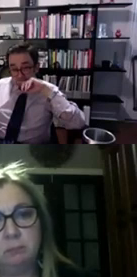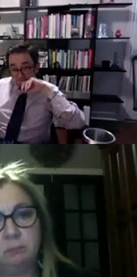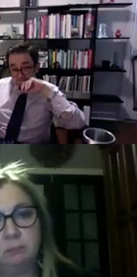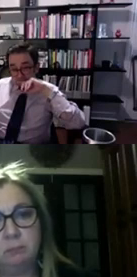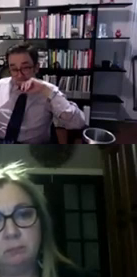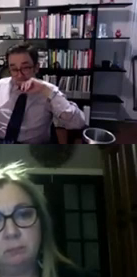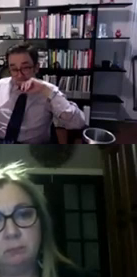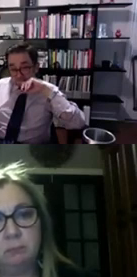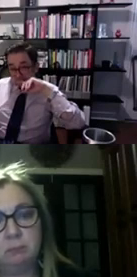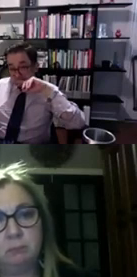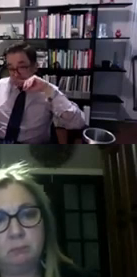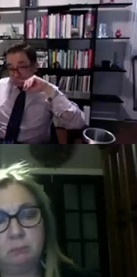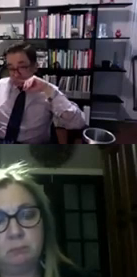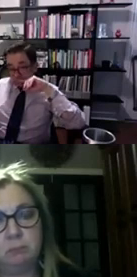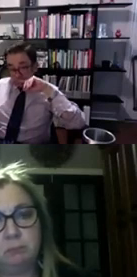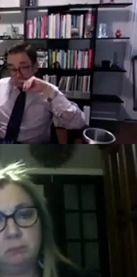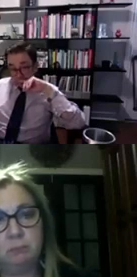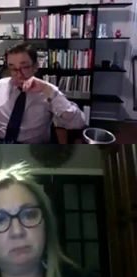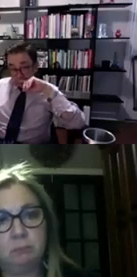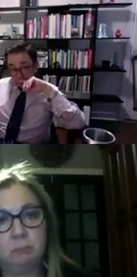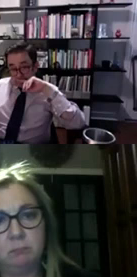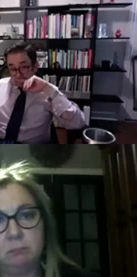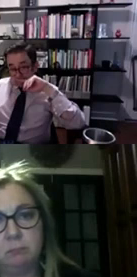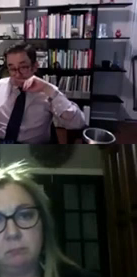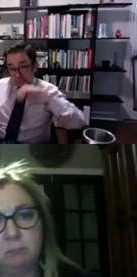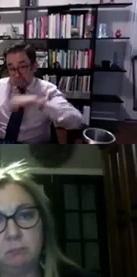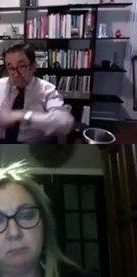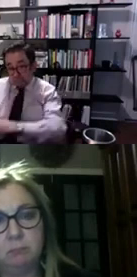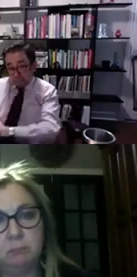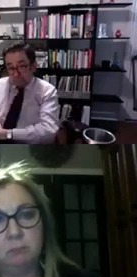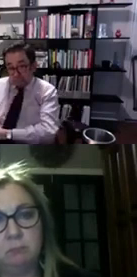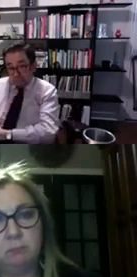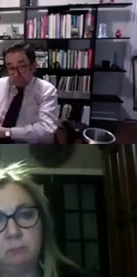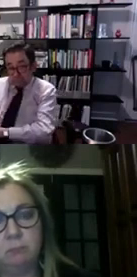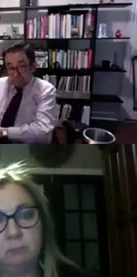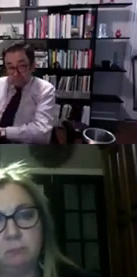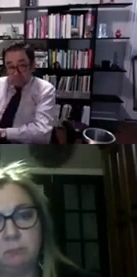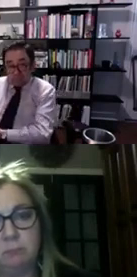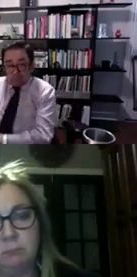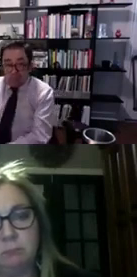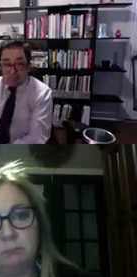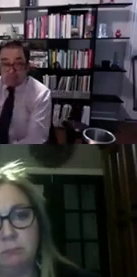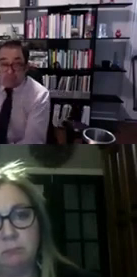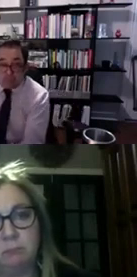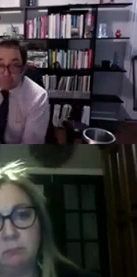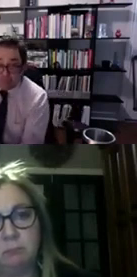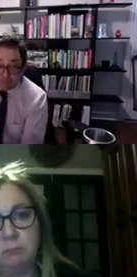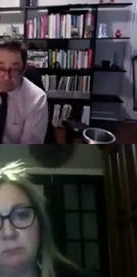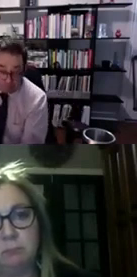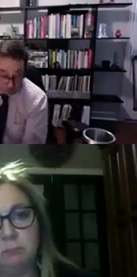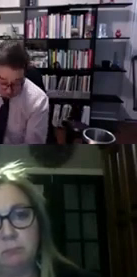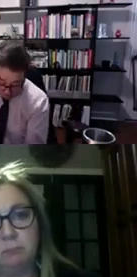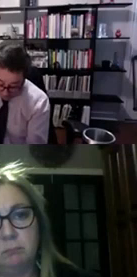systems and between the crc the thinking that goes on the crc and the crpd uh is also important yesterday um